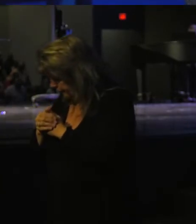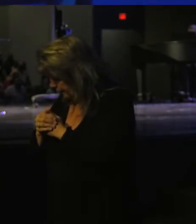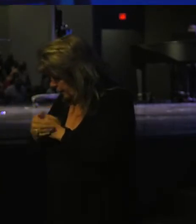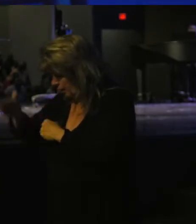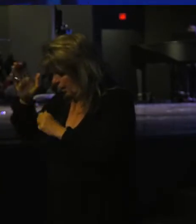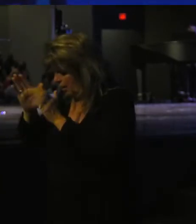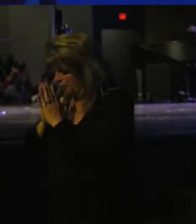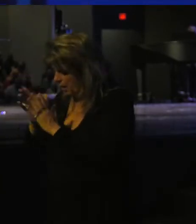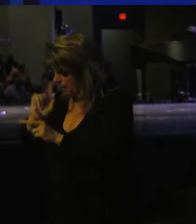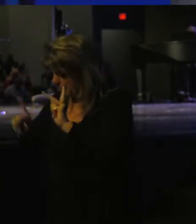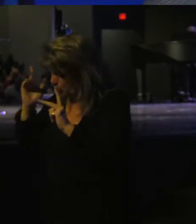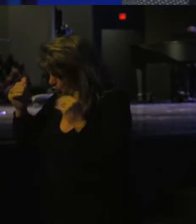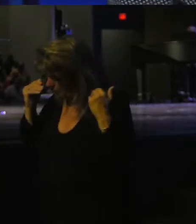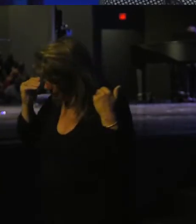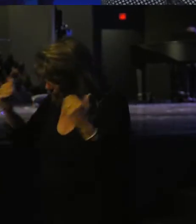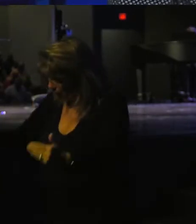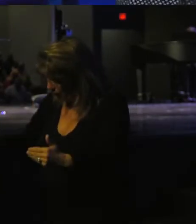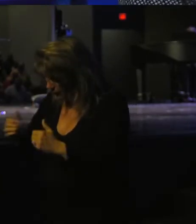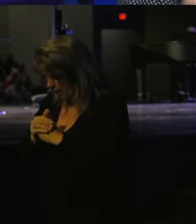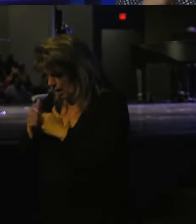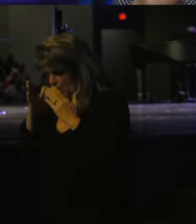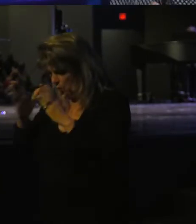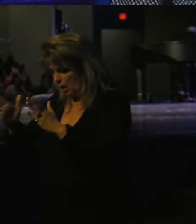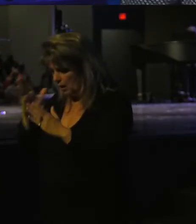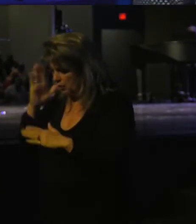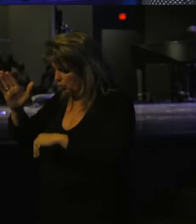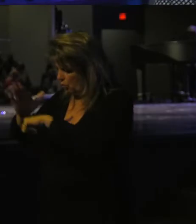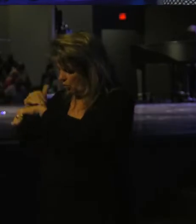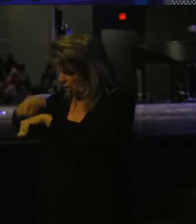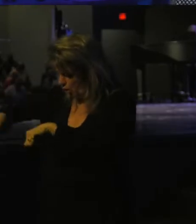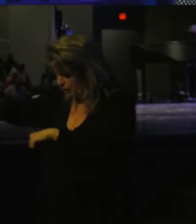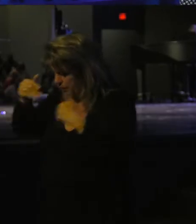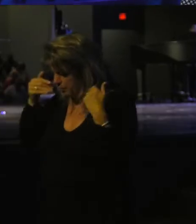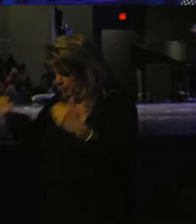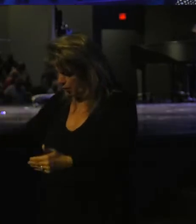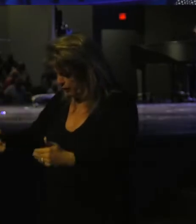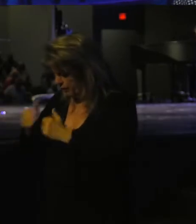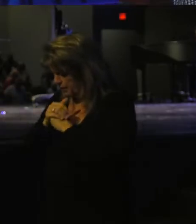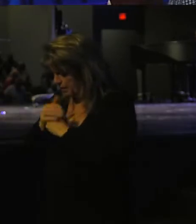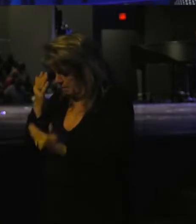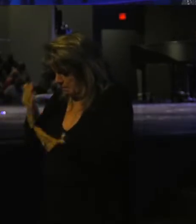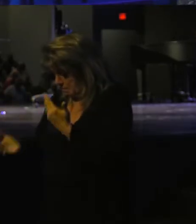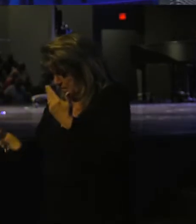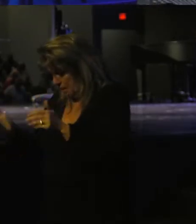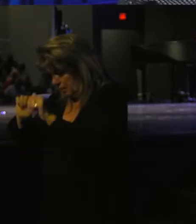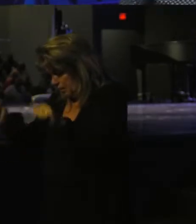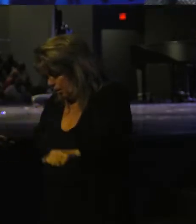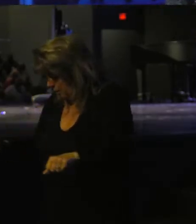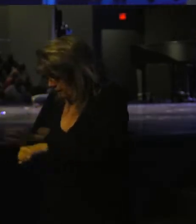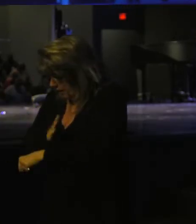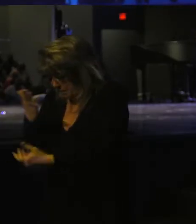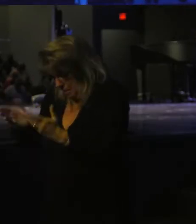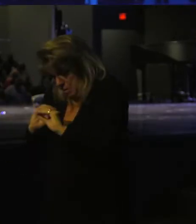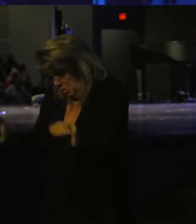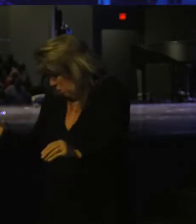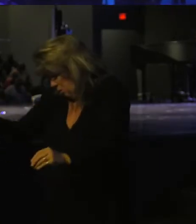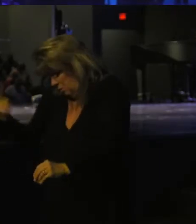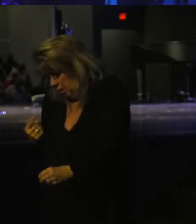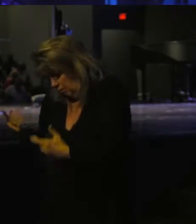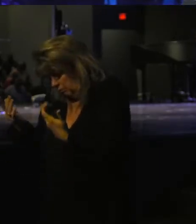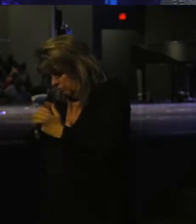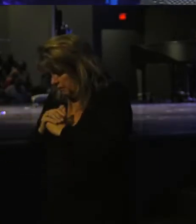God, I pray that people will move in ways that you will call them to move. Maybe this altar will be filled, maybe no one moves.